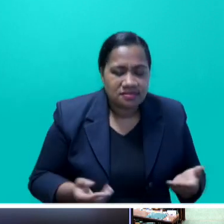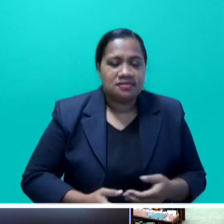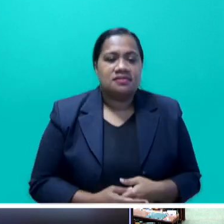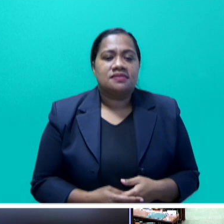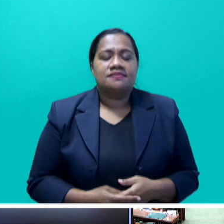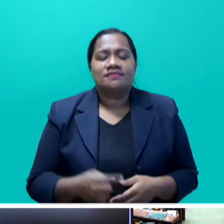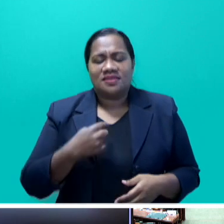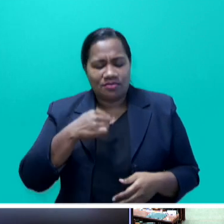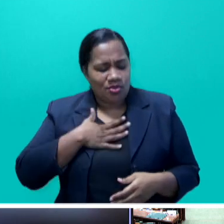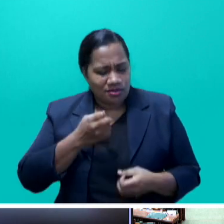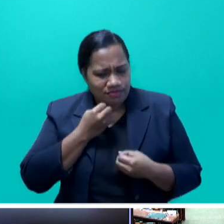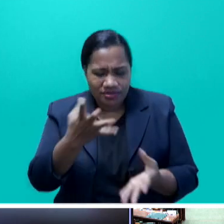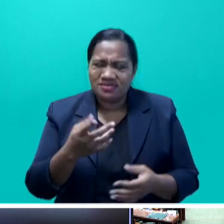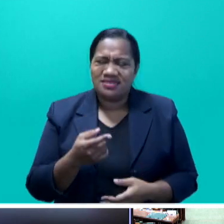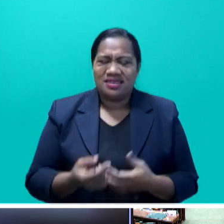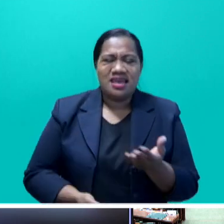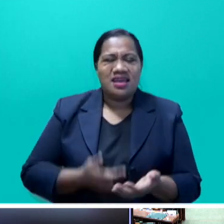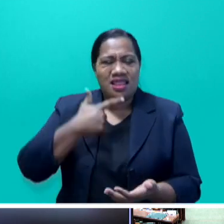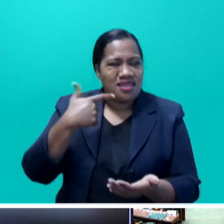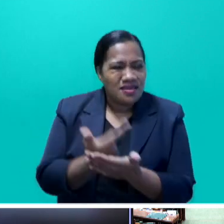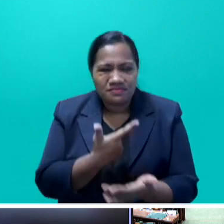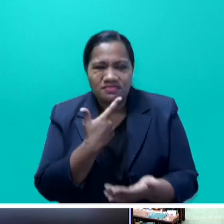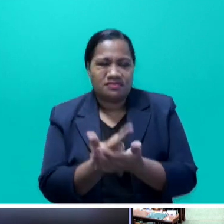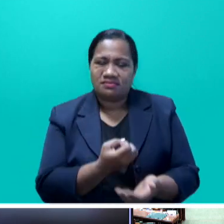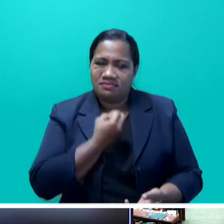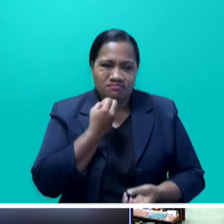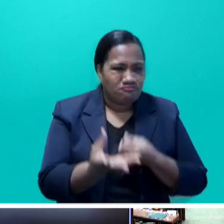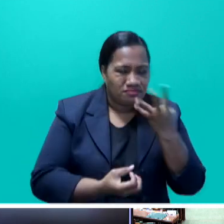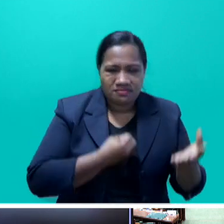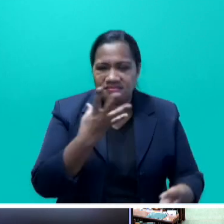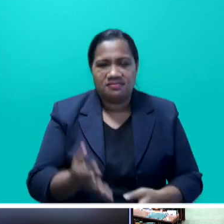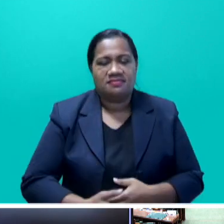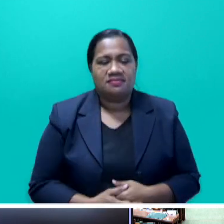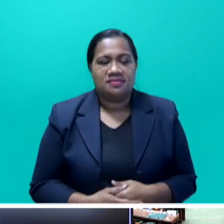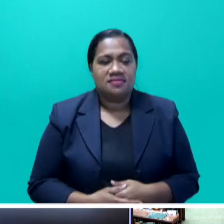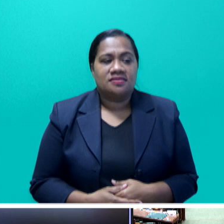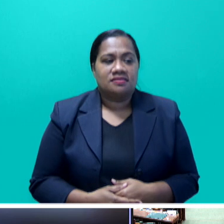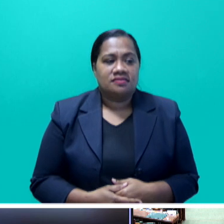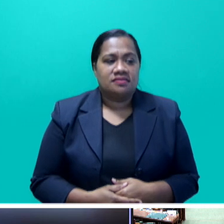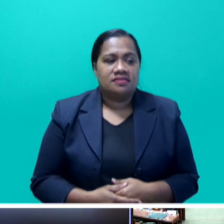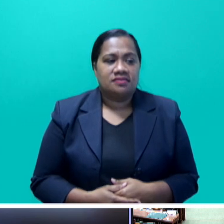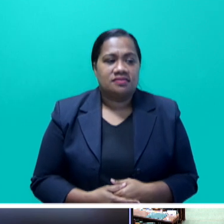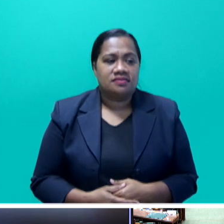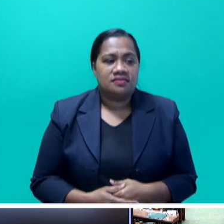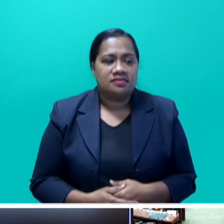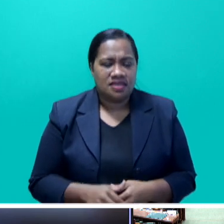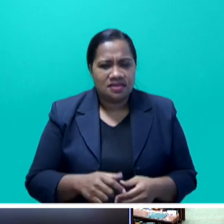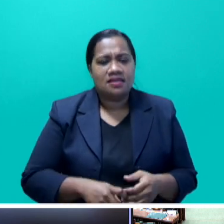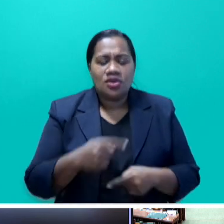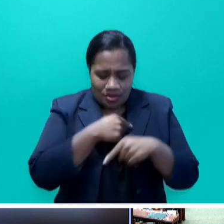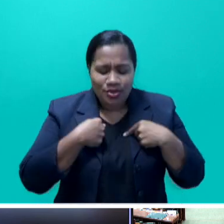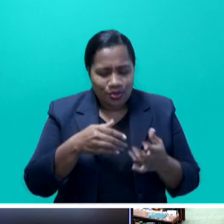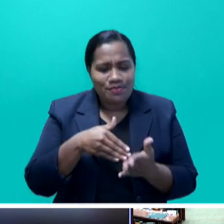the lies they've been telling. And they will not shake our focus on passing the budget that the nation needs. And we will pass it.